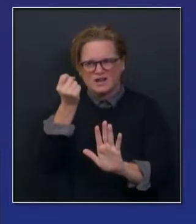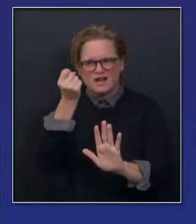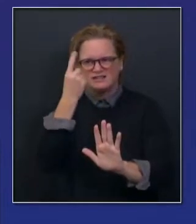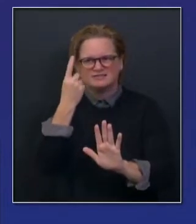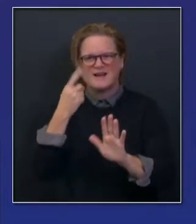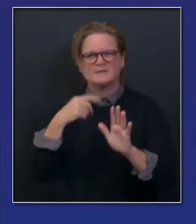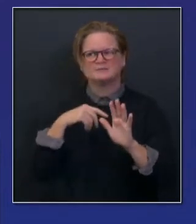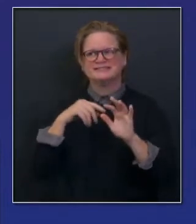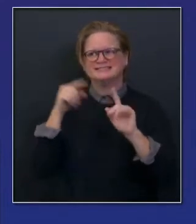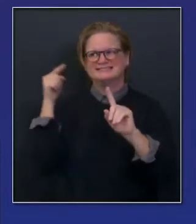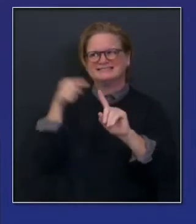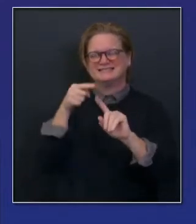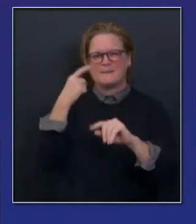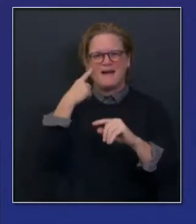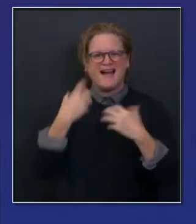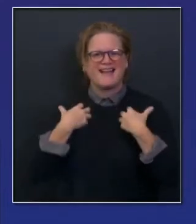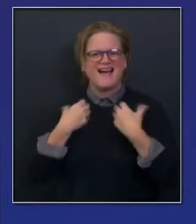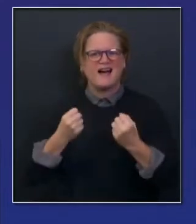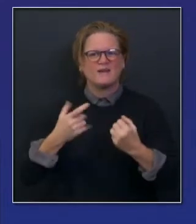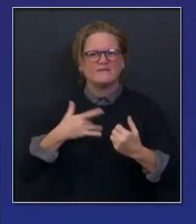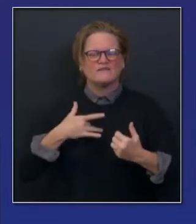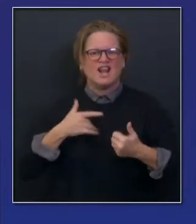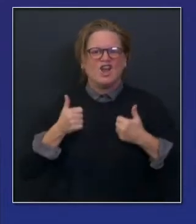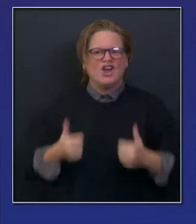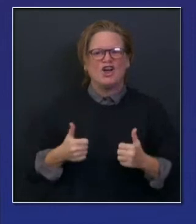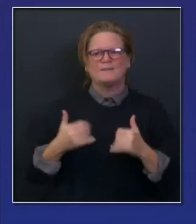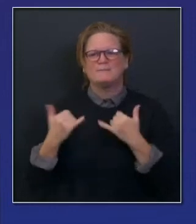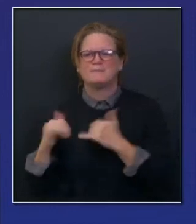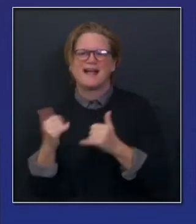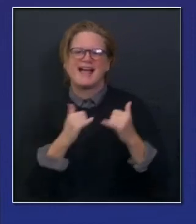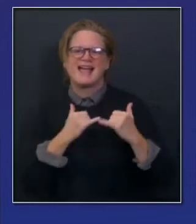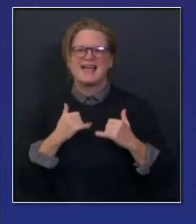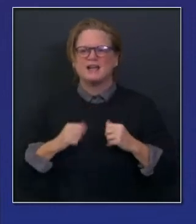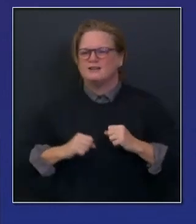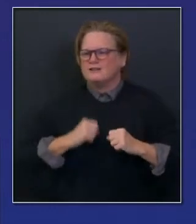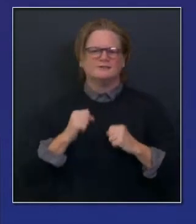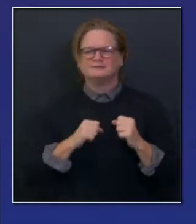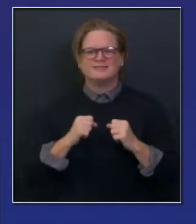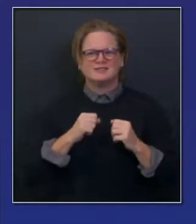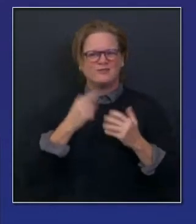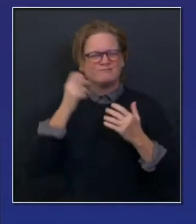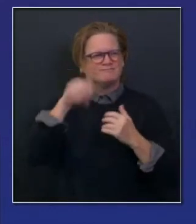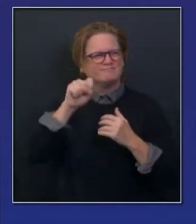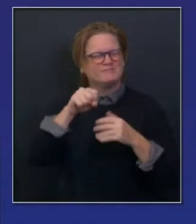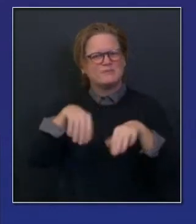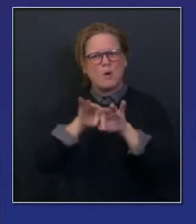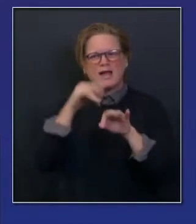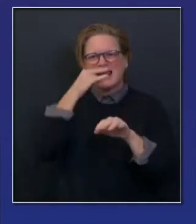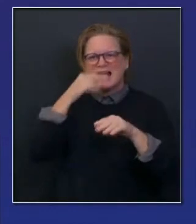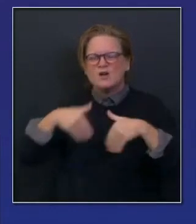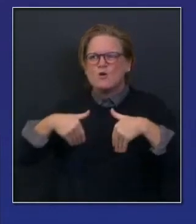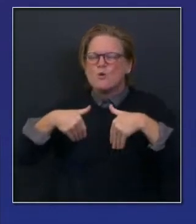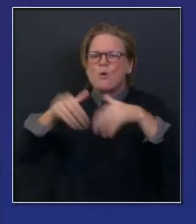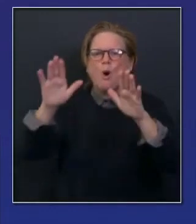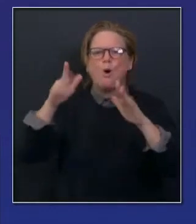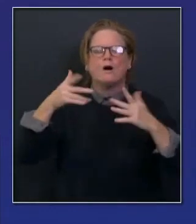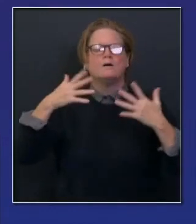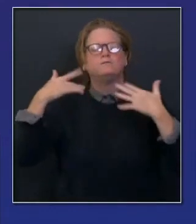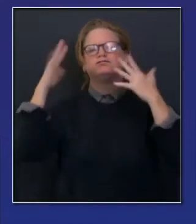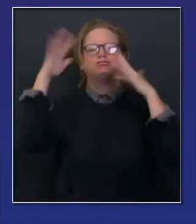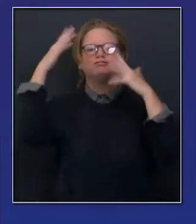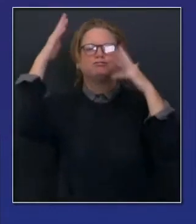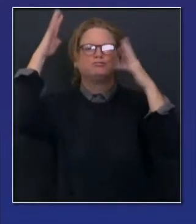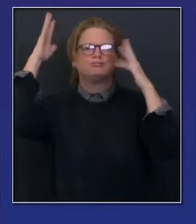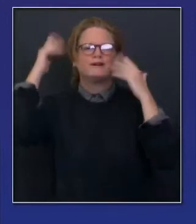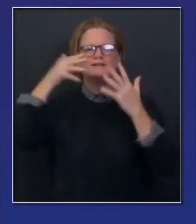mental and physical health, to get our kids playing sports again in a safe manner. And so we've been stubborn. We've been working on this, a lot of work behind the scenes on this.